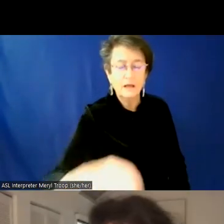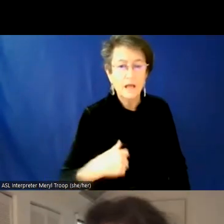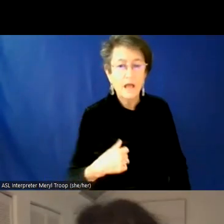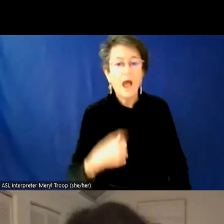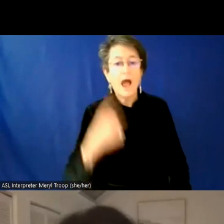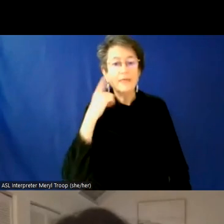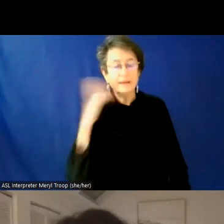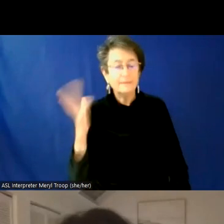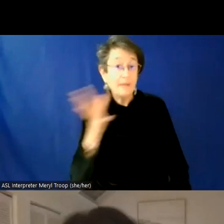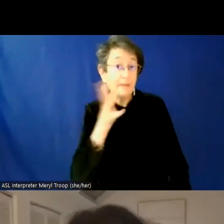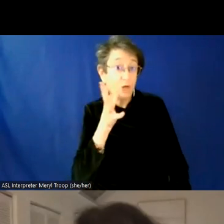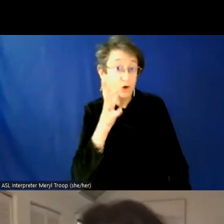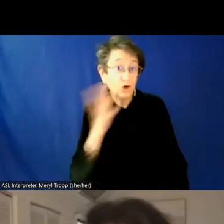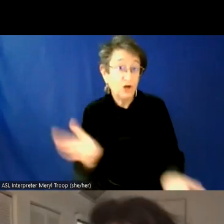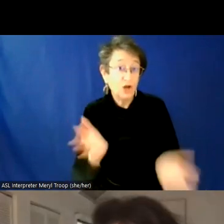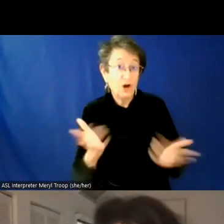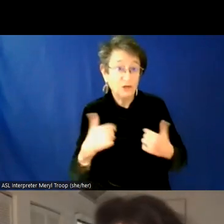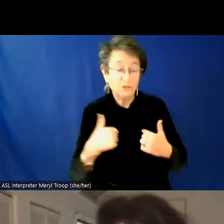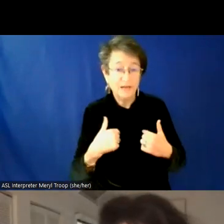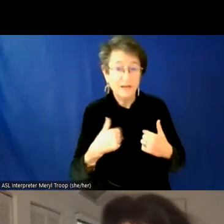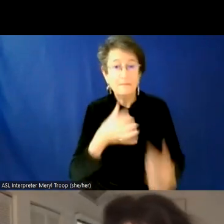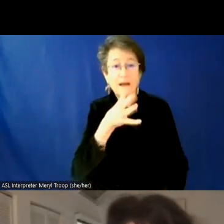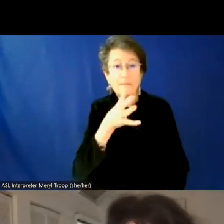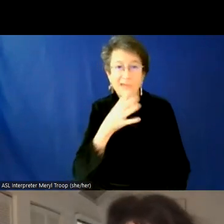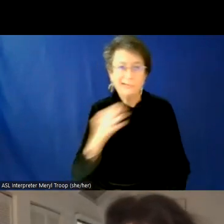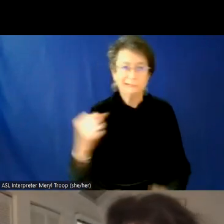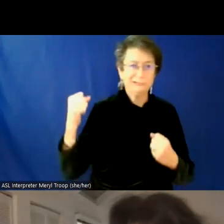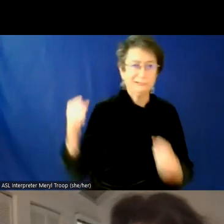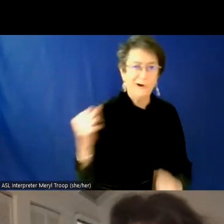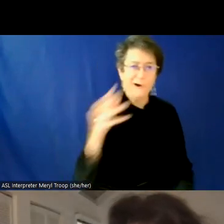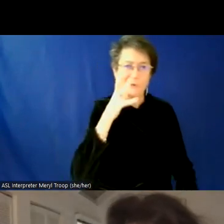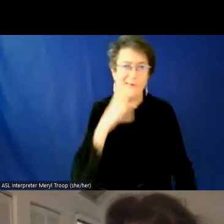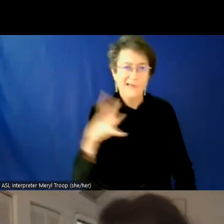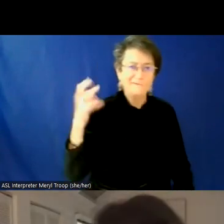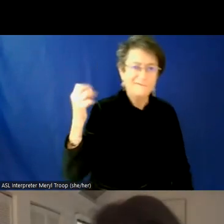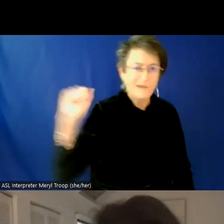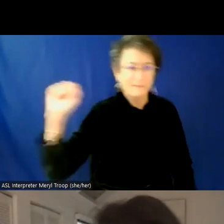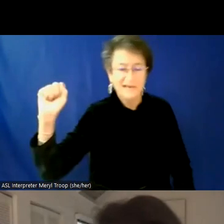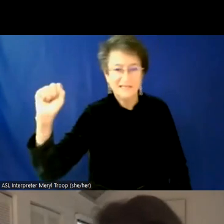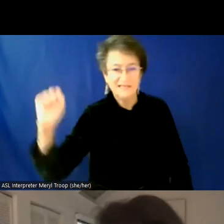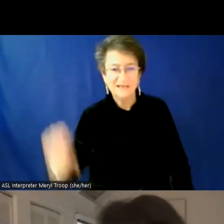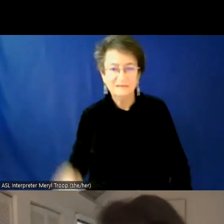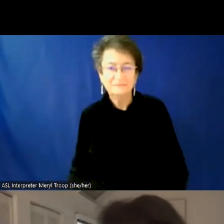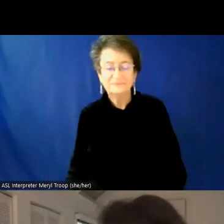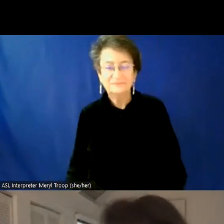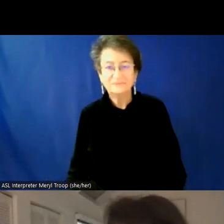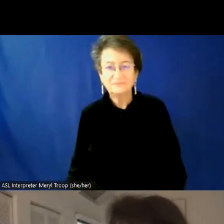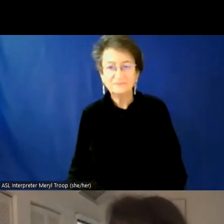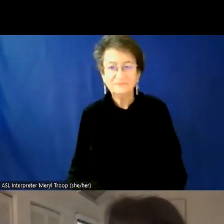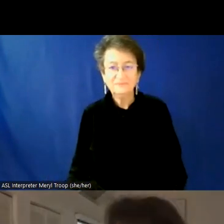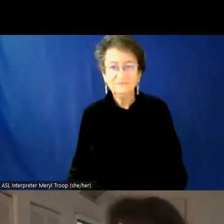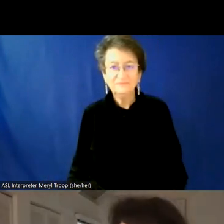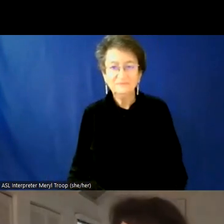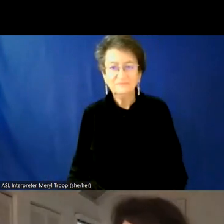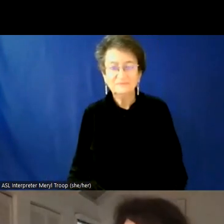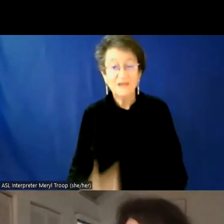Uh, she is a striding feminist and was an incredible role model growing up. Um, you